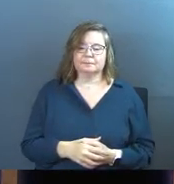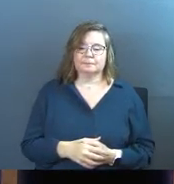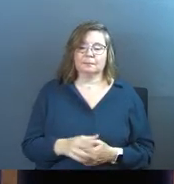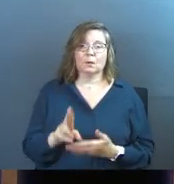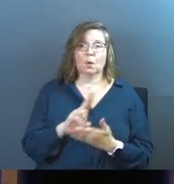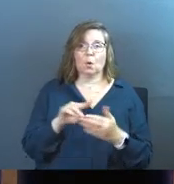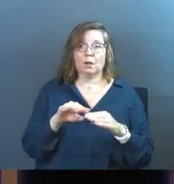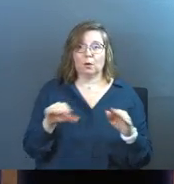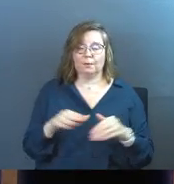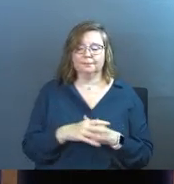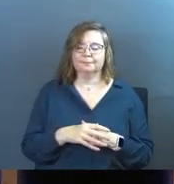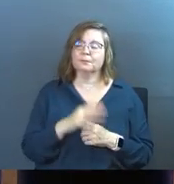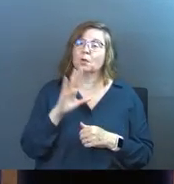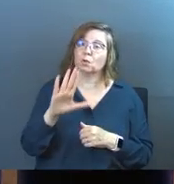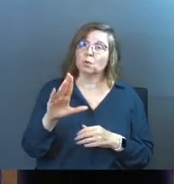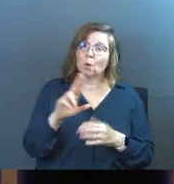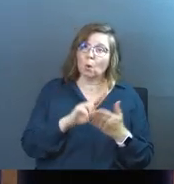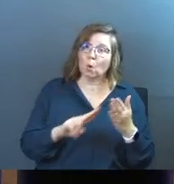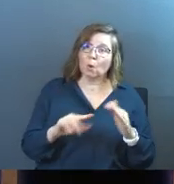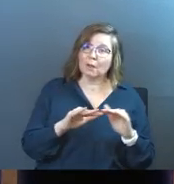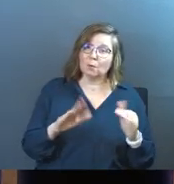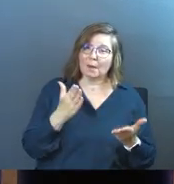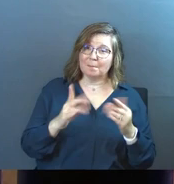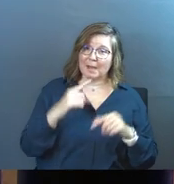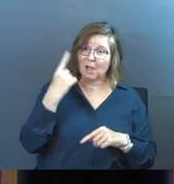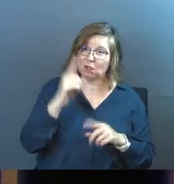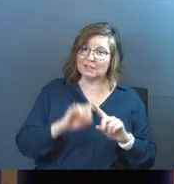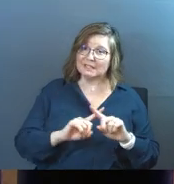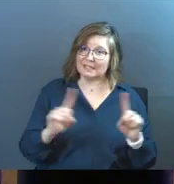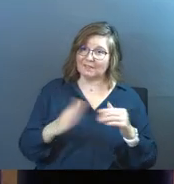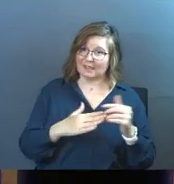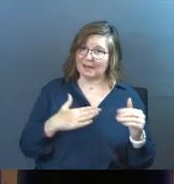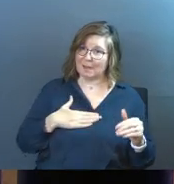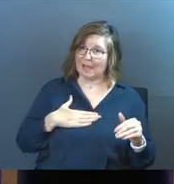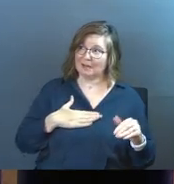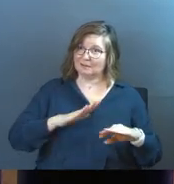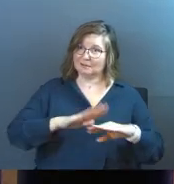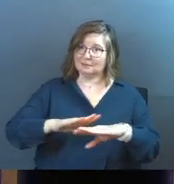Holy ground. Your holy ground might look different than mine. I'll say this too.